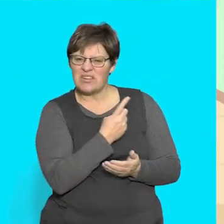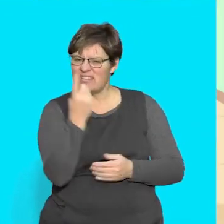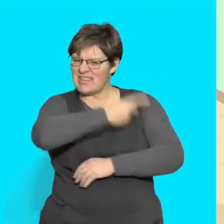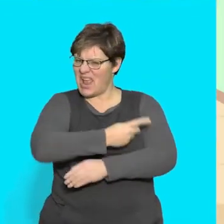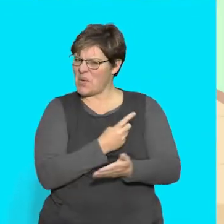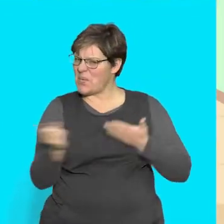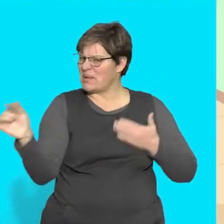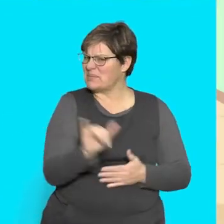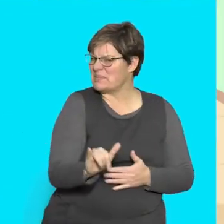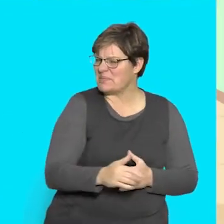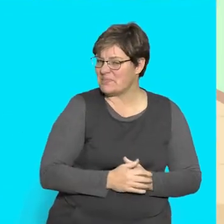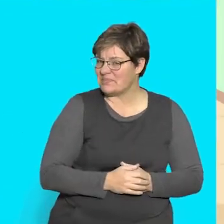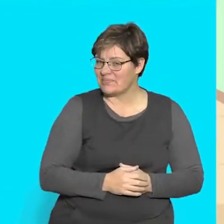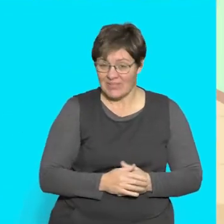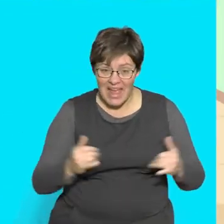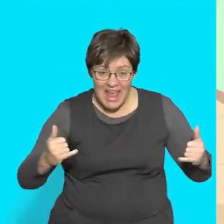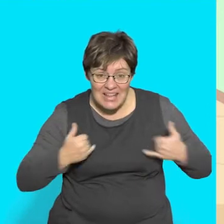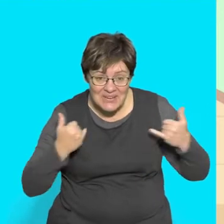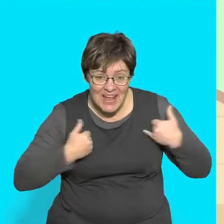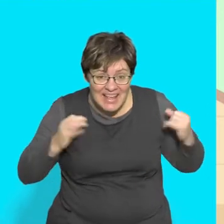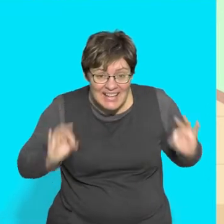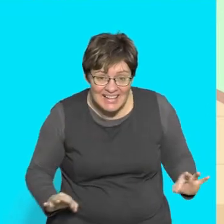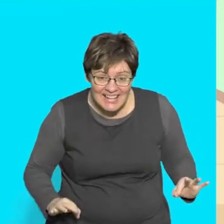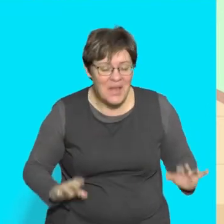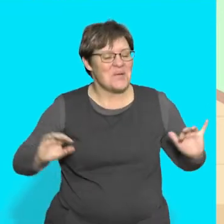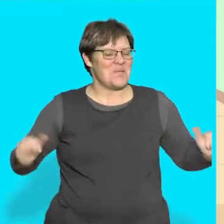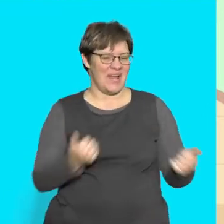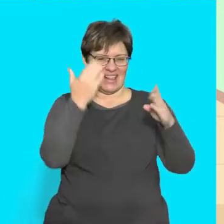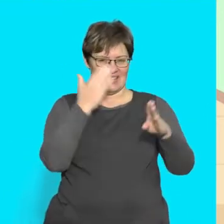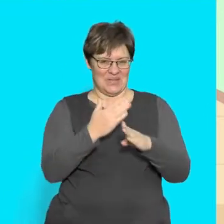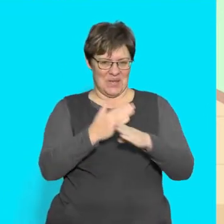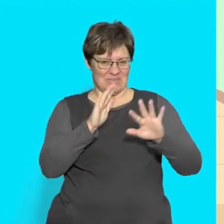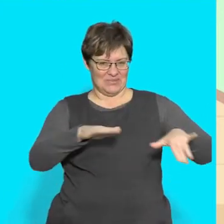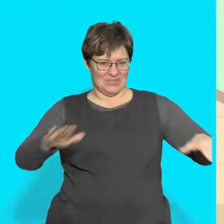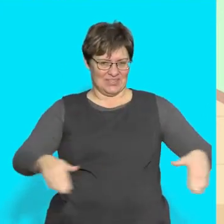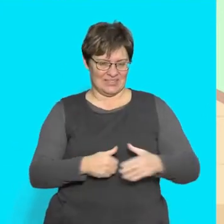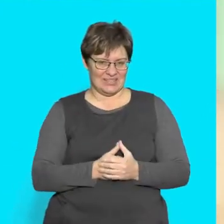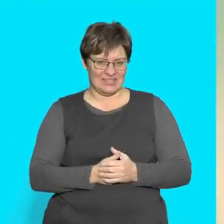week? Was that fun? Good job, children!